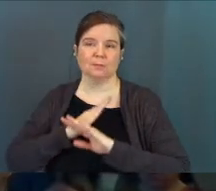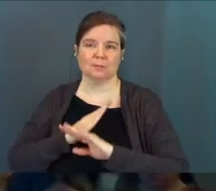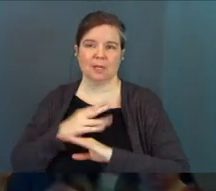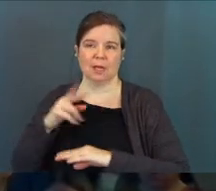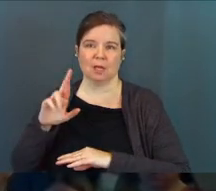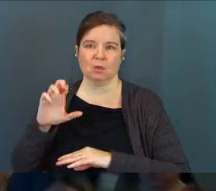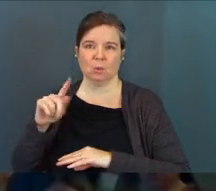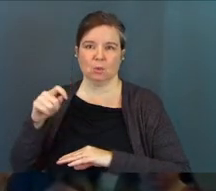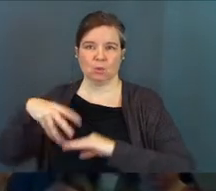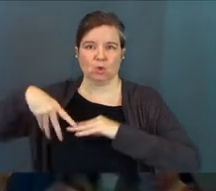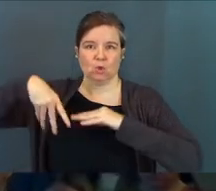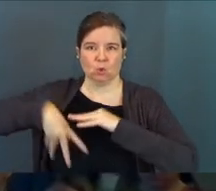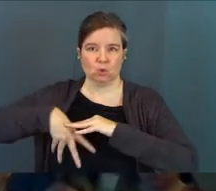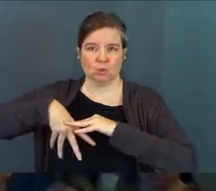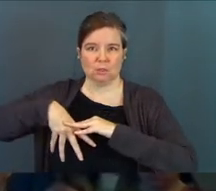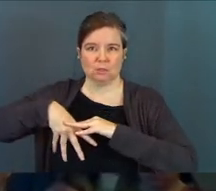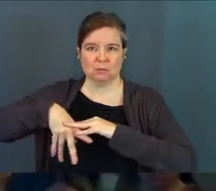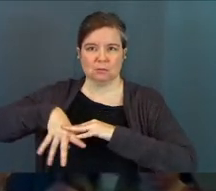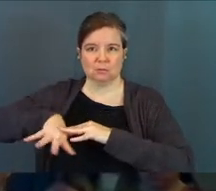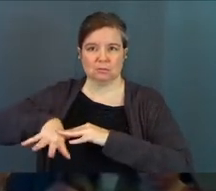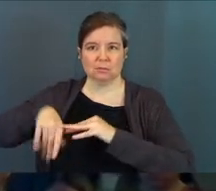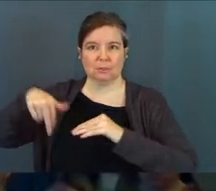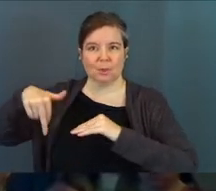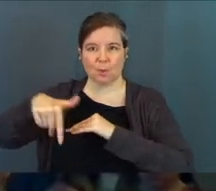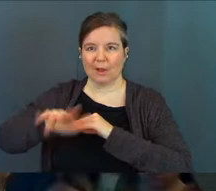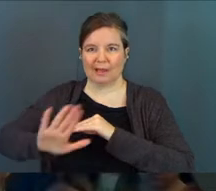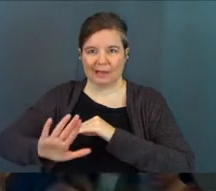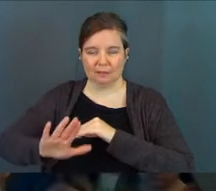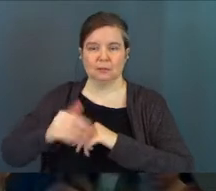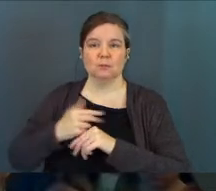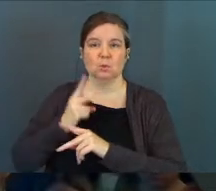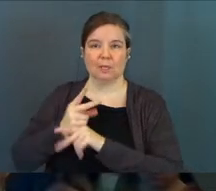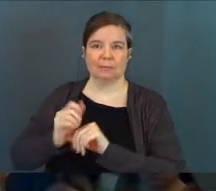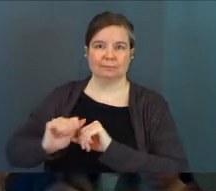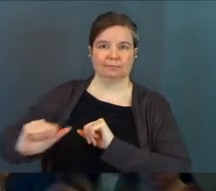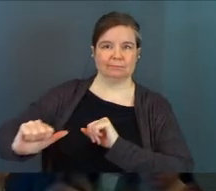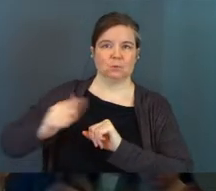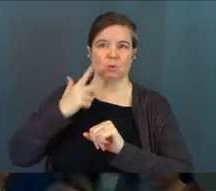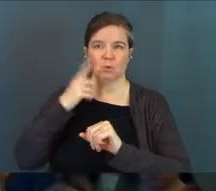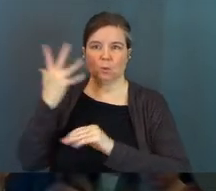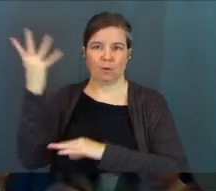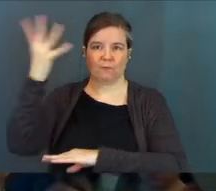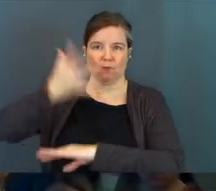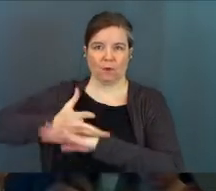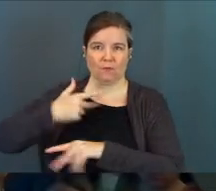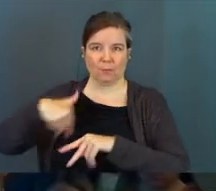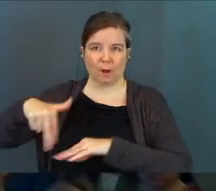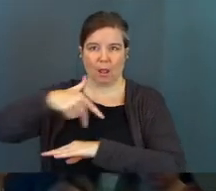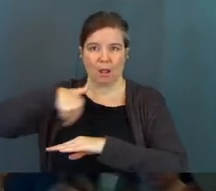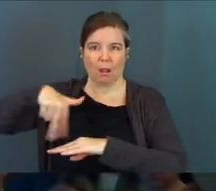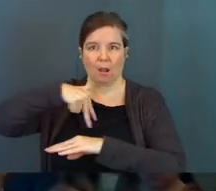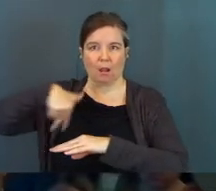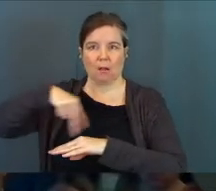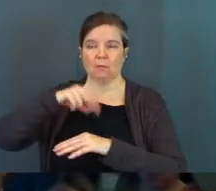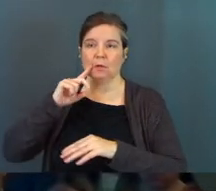the roots from being walked over, to keep foot traffic away so that these trees wouldn't fall over from these people just walking around checking out the park. They wanted